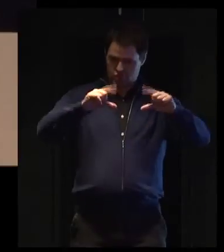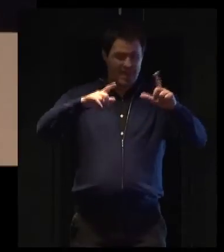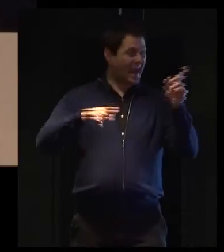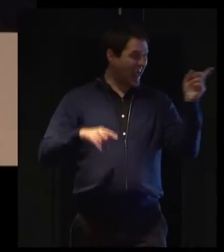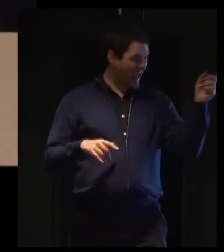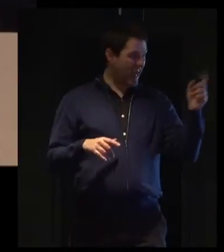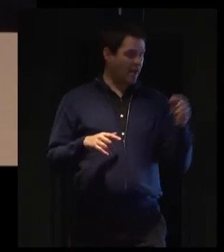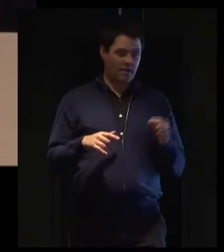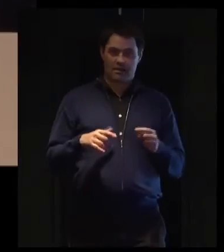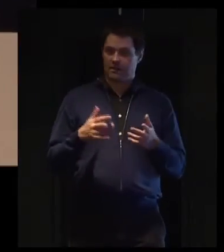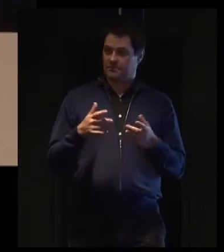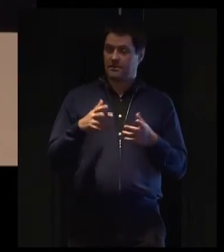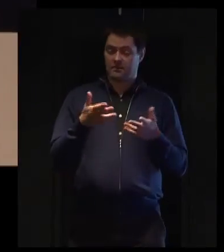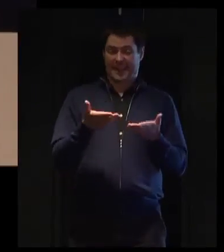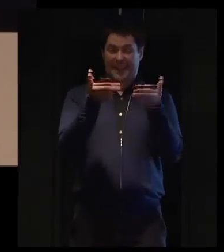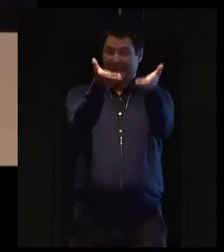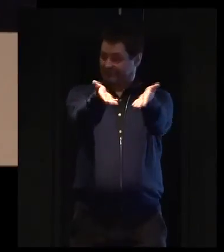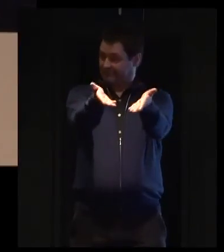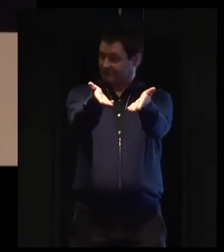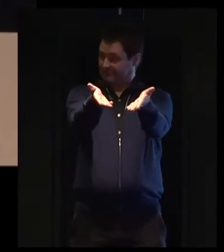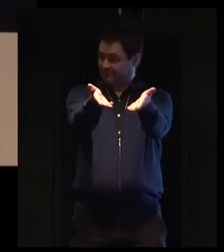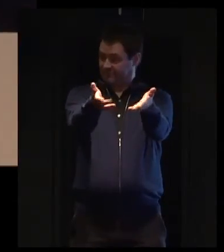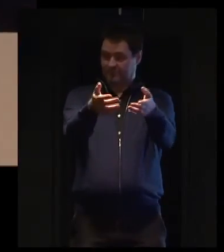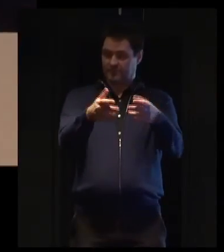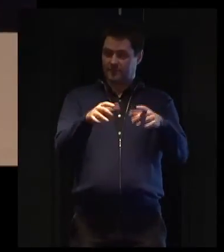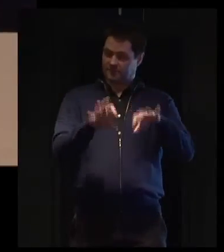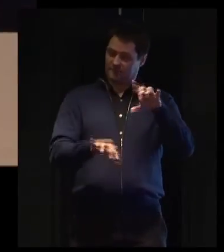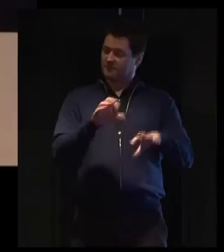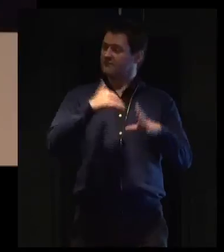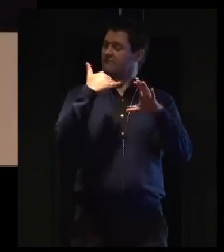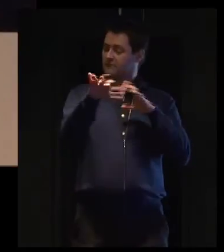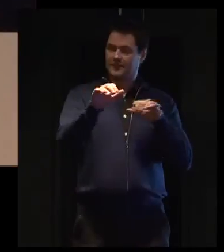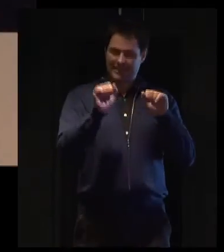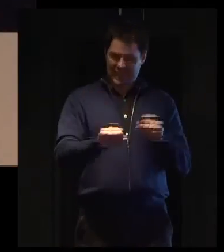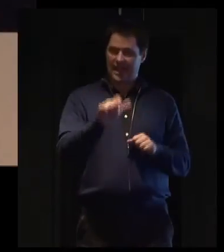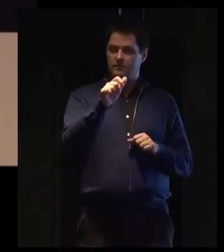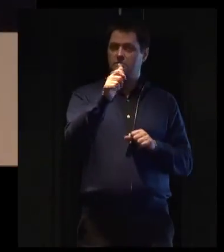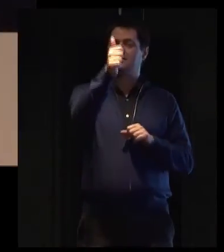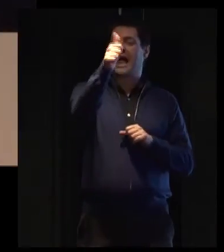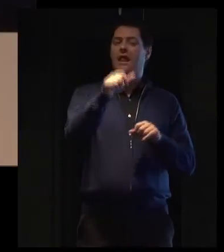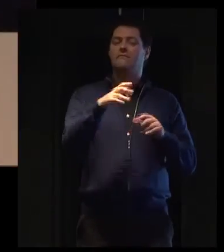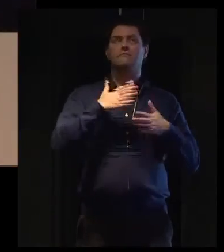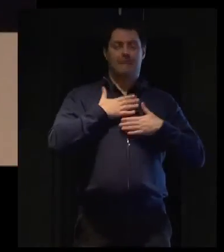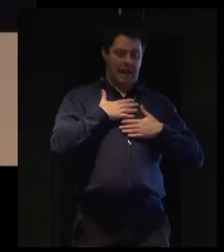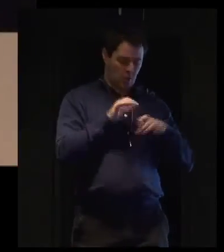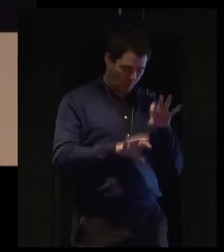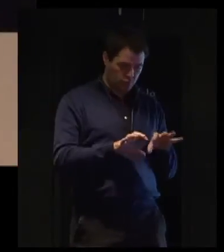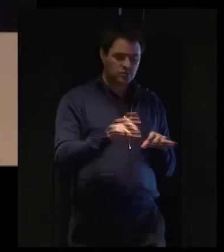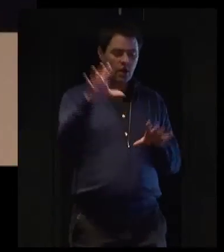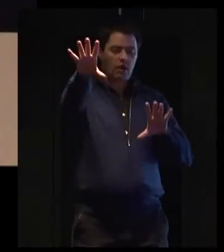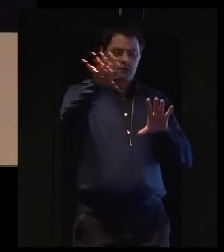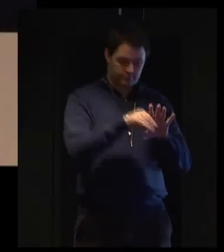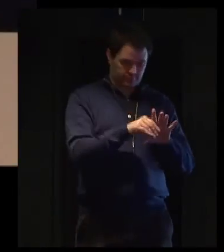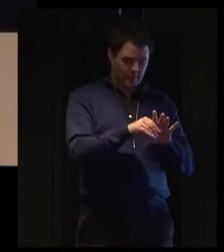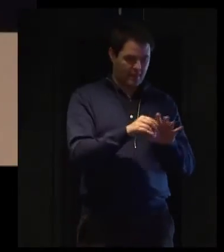of these systems is that it allows the end user to actually access that information at home via their own systems. So it might be something that you need